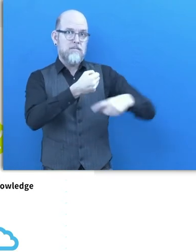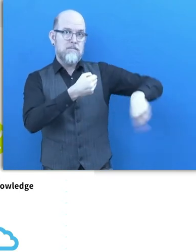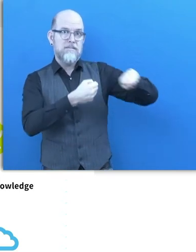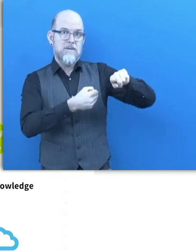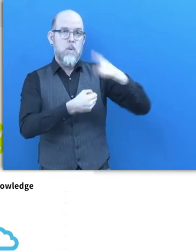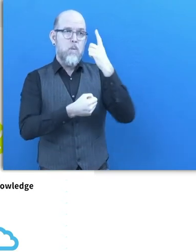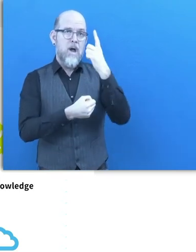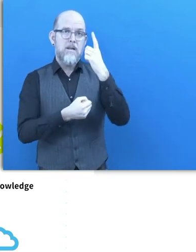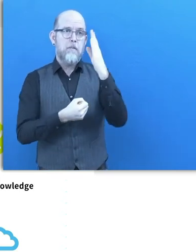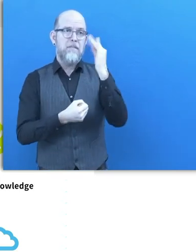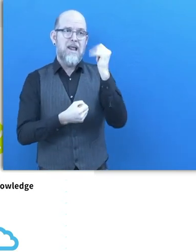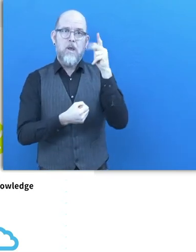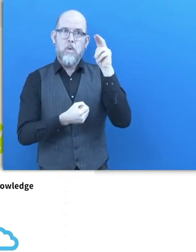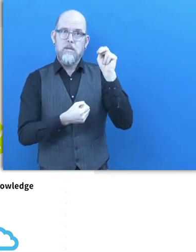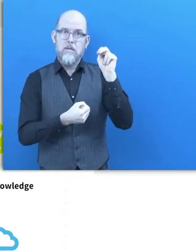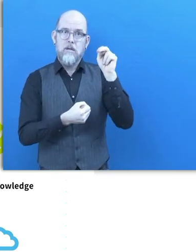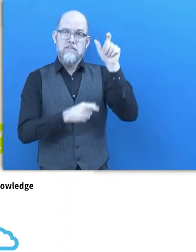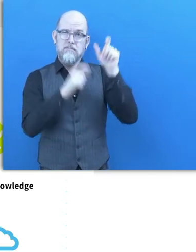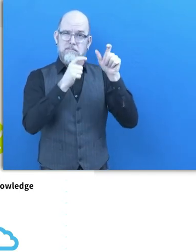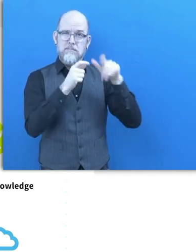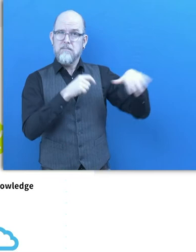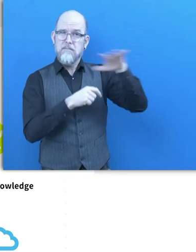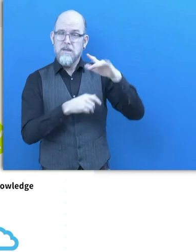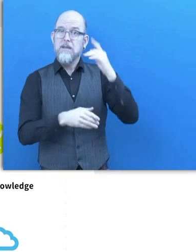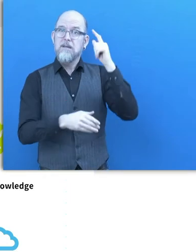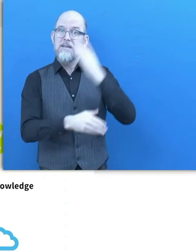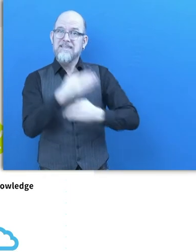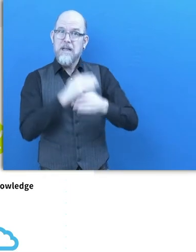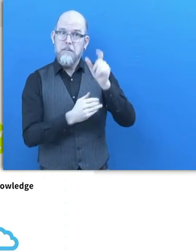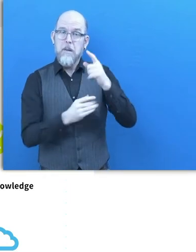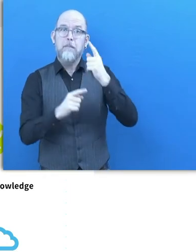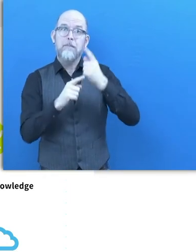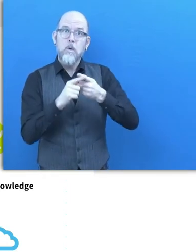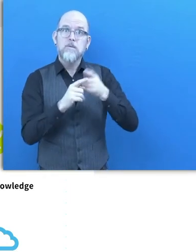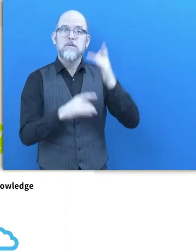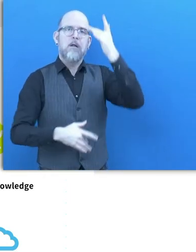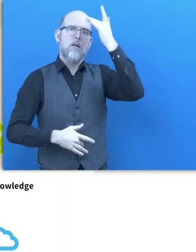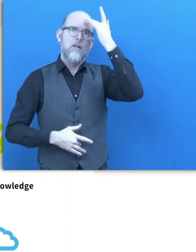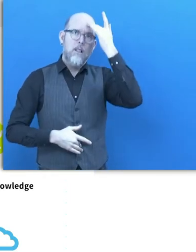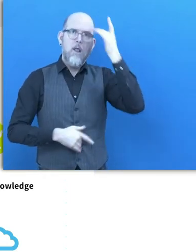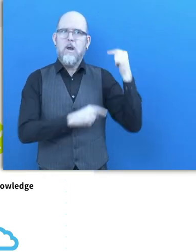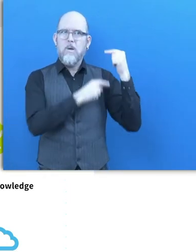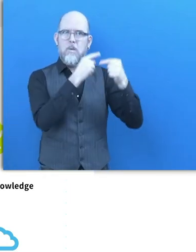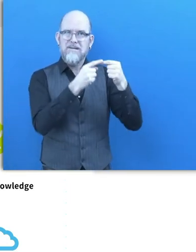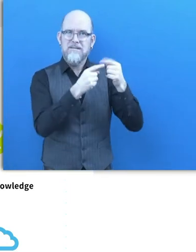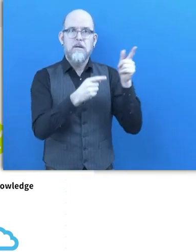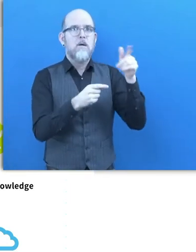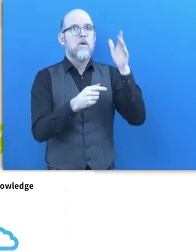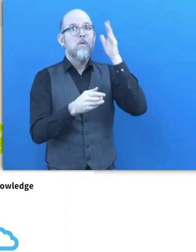billion people at the moment are affected by disabilities and chronic diseases, and that this will probably grow in the future